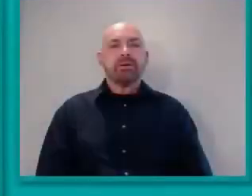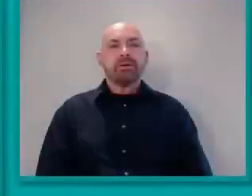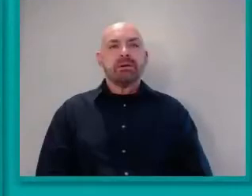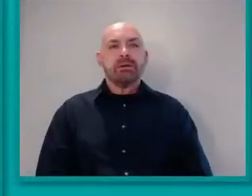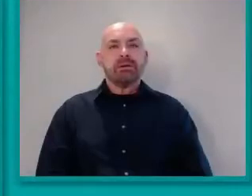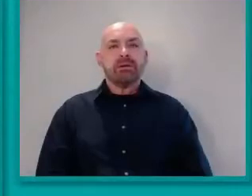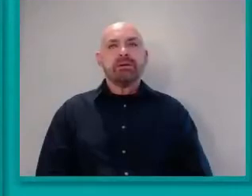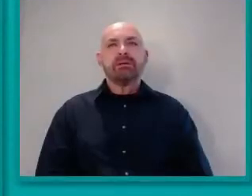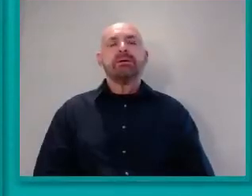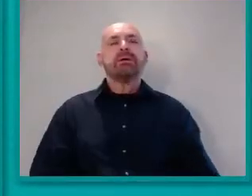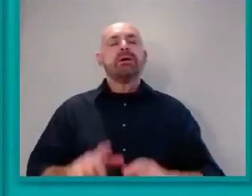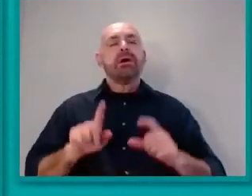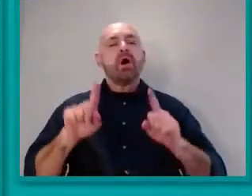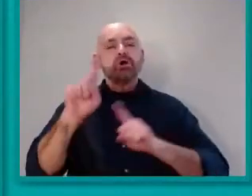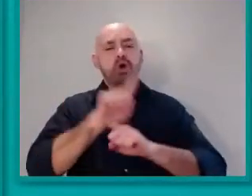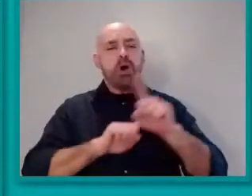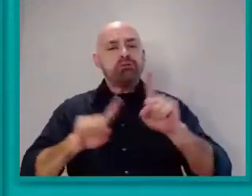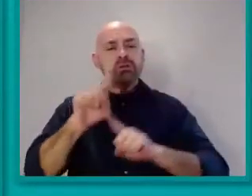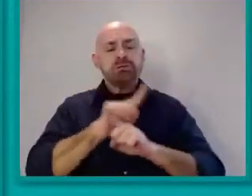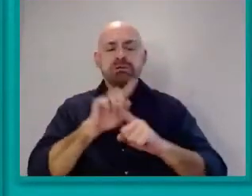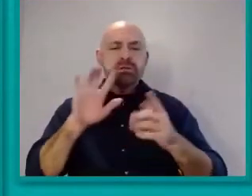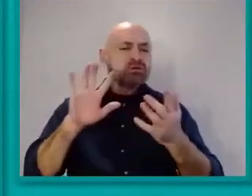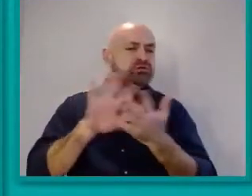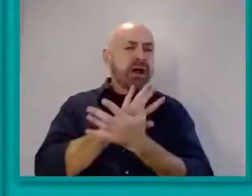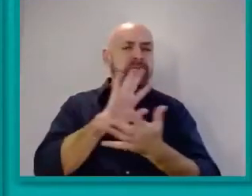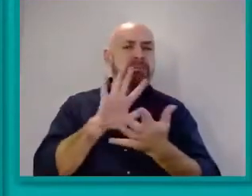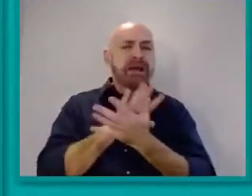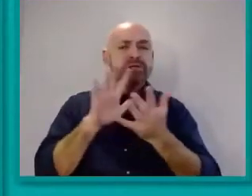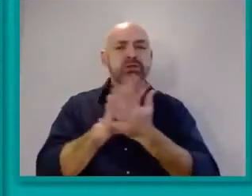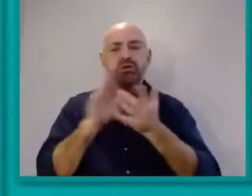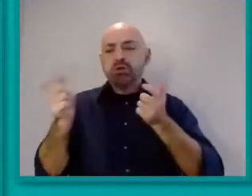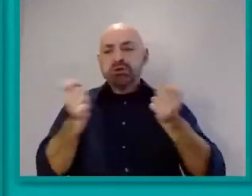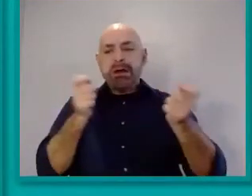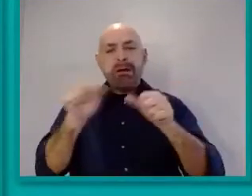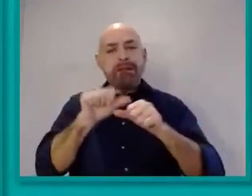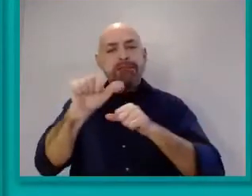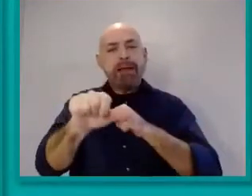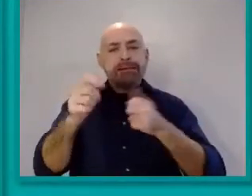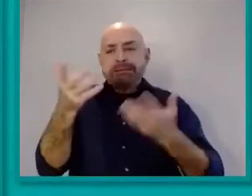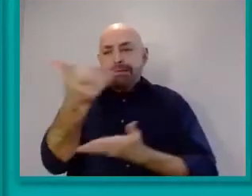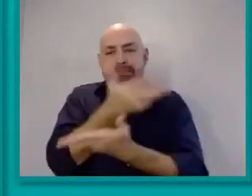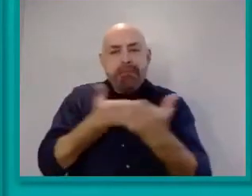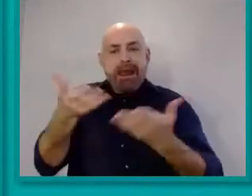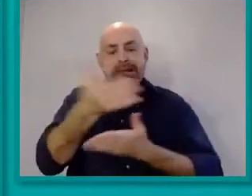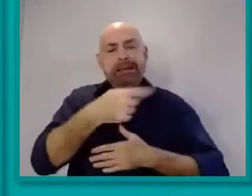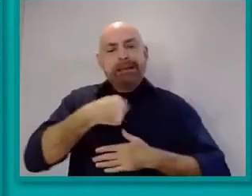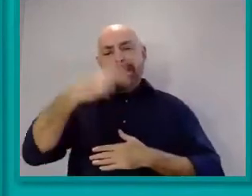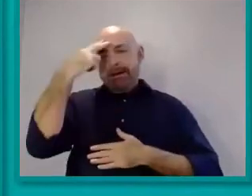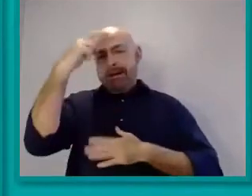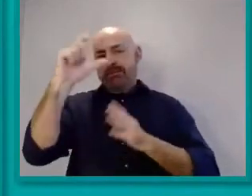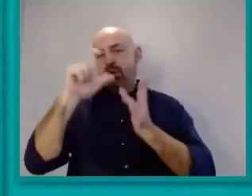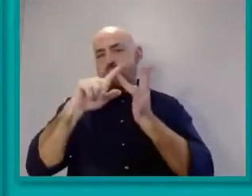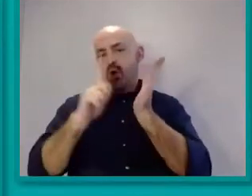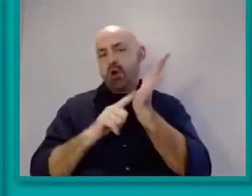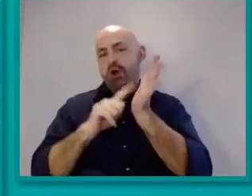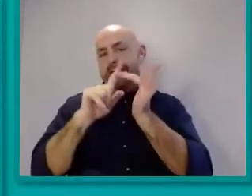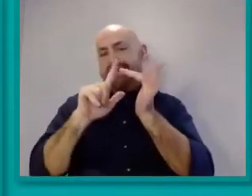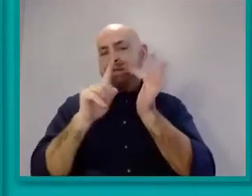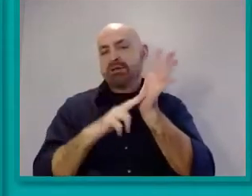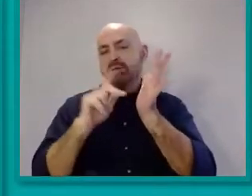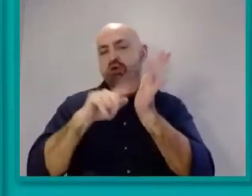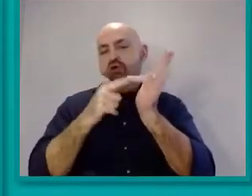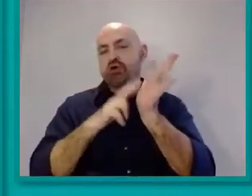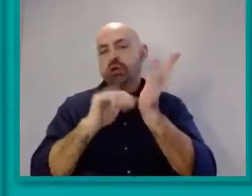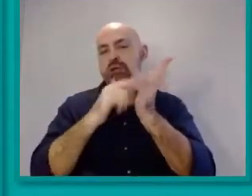It gives me great pleasure to chair the next debate. My name is Colleen Johnson and I am a member of the